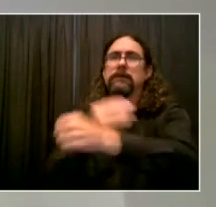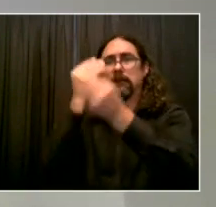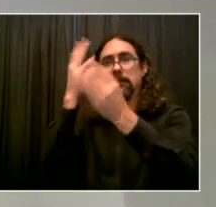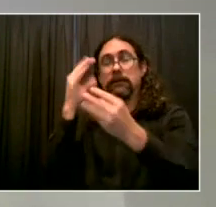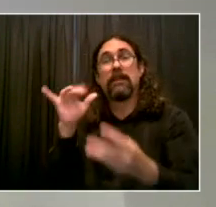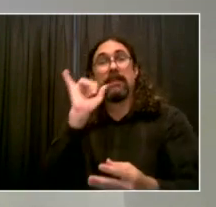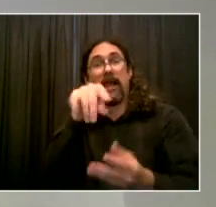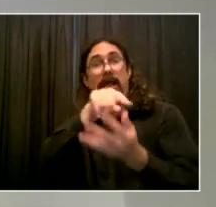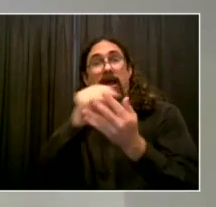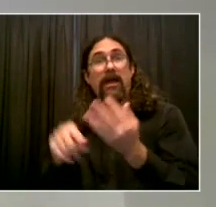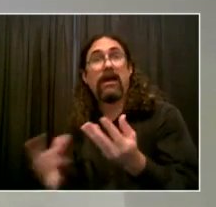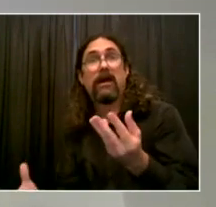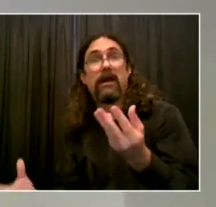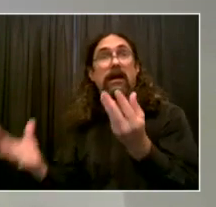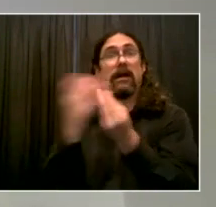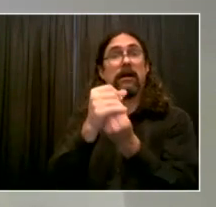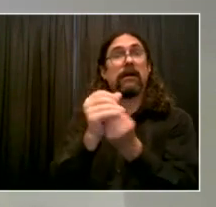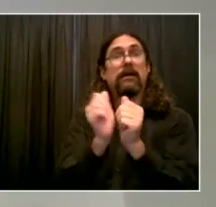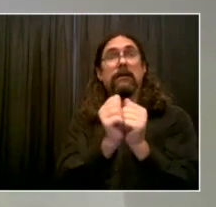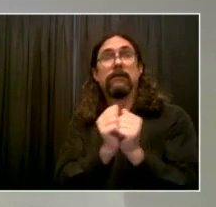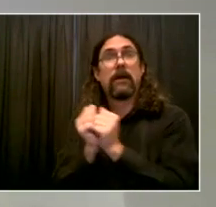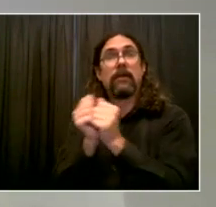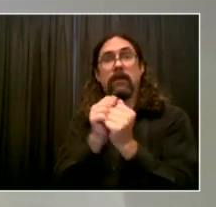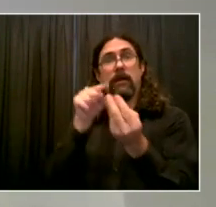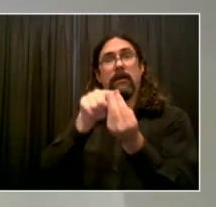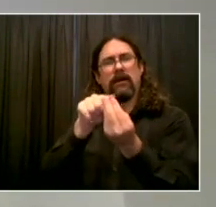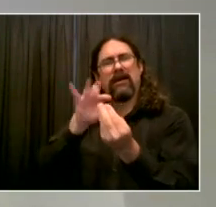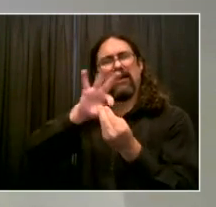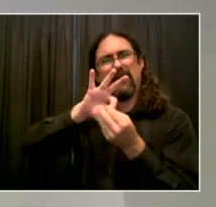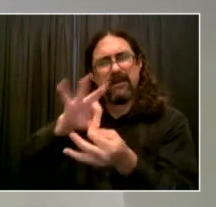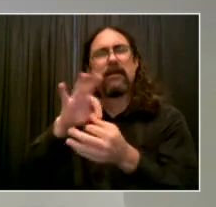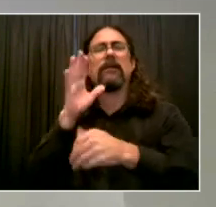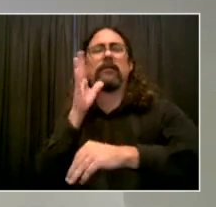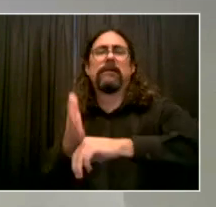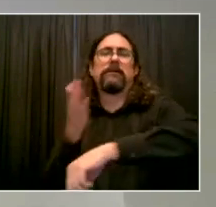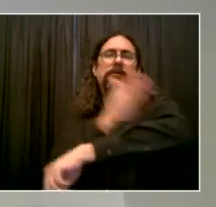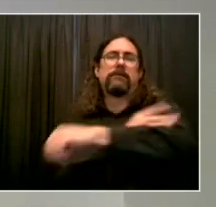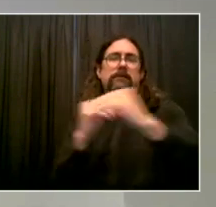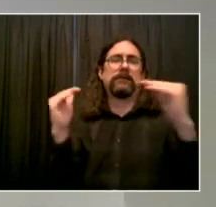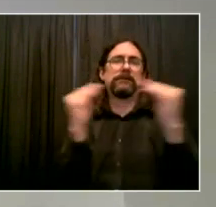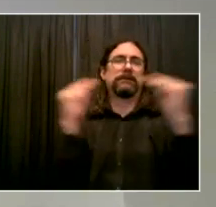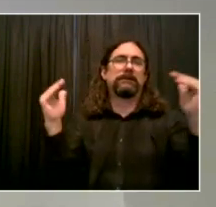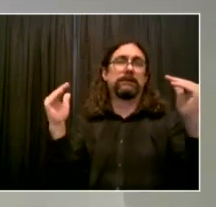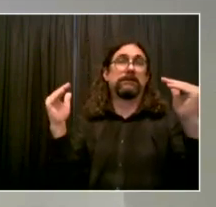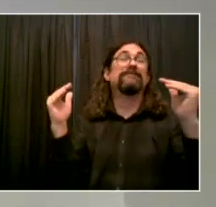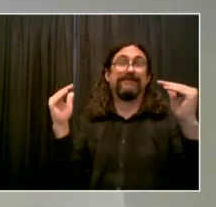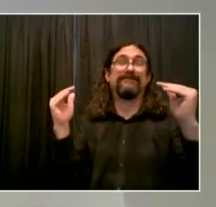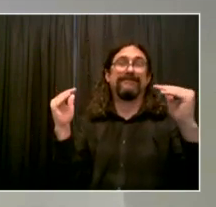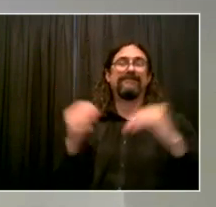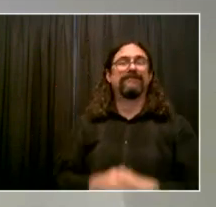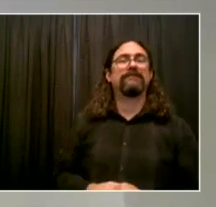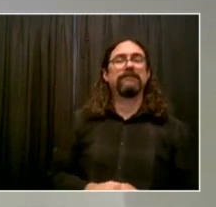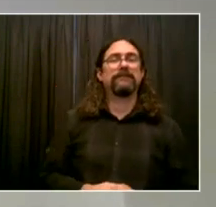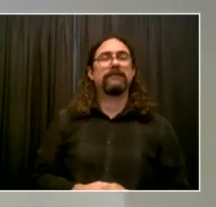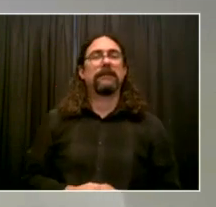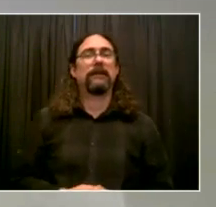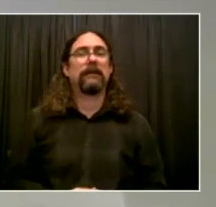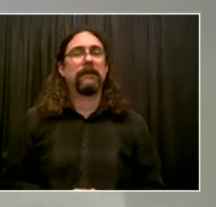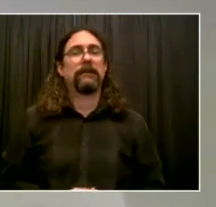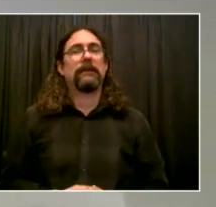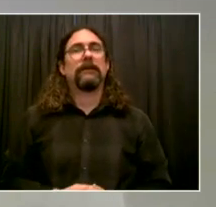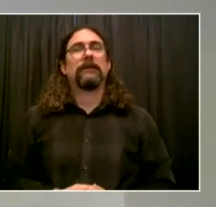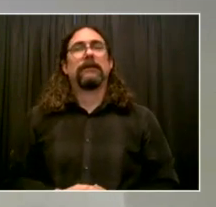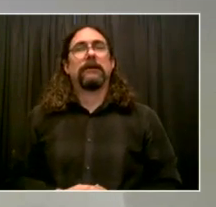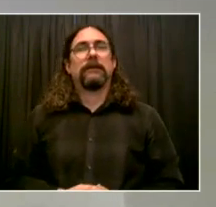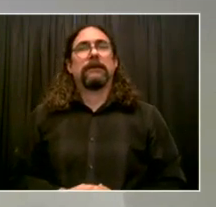determinants of health. The institute will use a masterfully designed hub and spoke model with the hub located